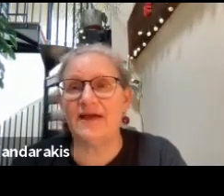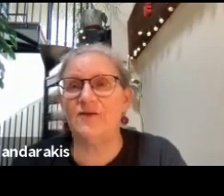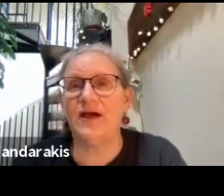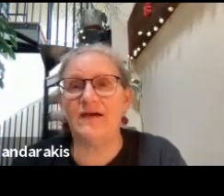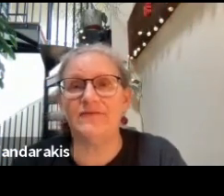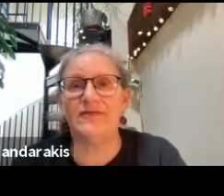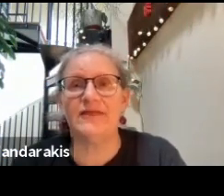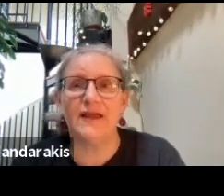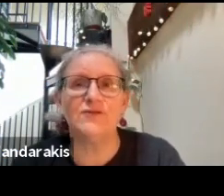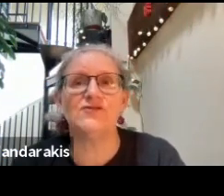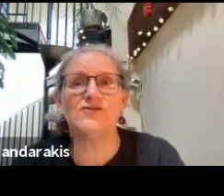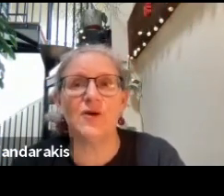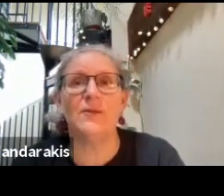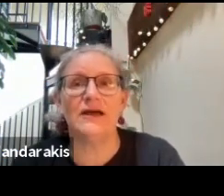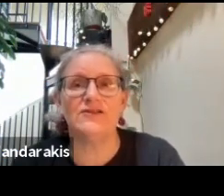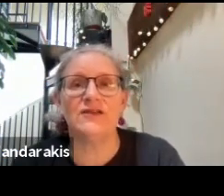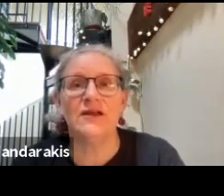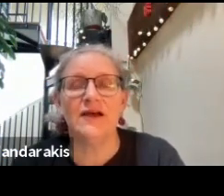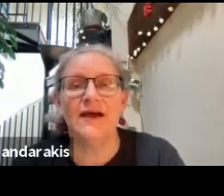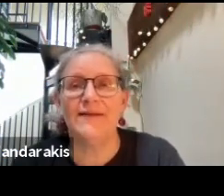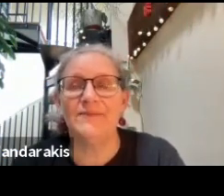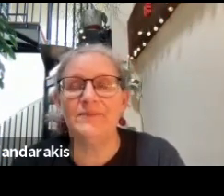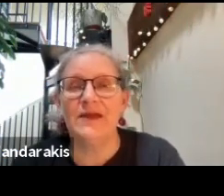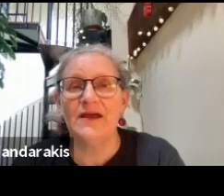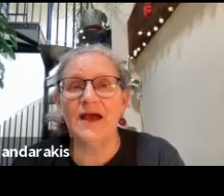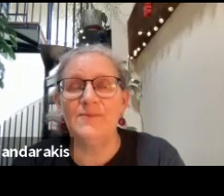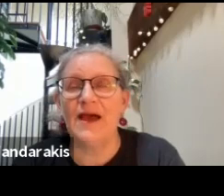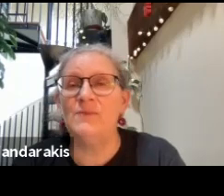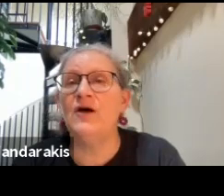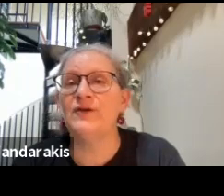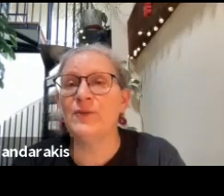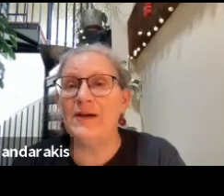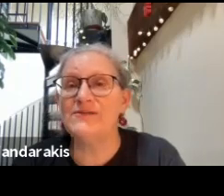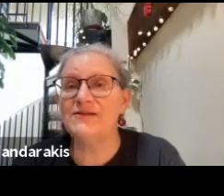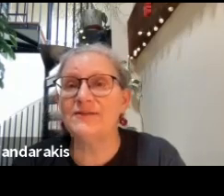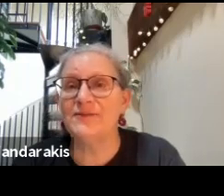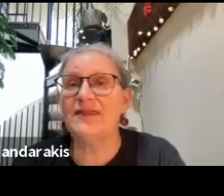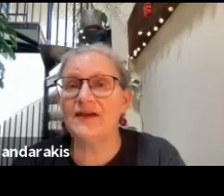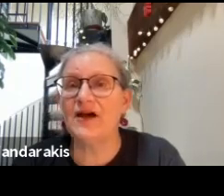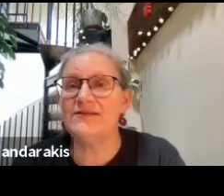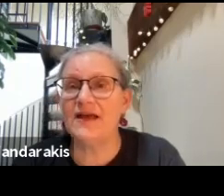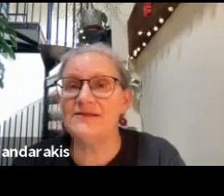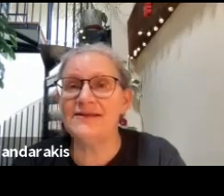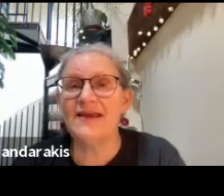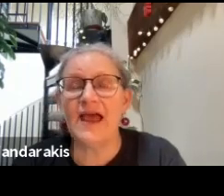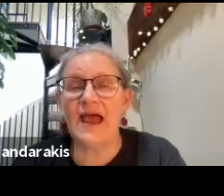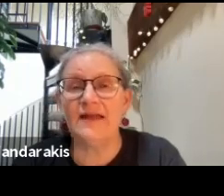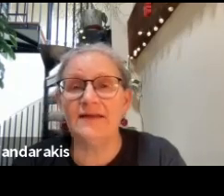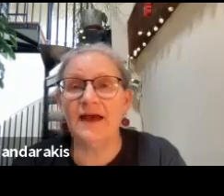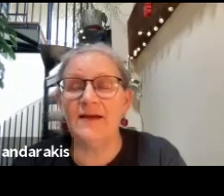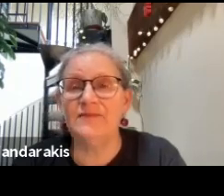that you have. Thank you so much. Um, I'm, I'm, I'm with the content